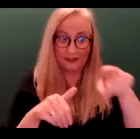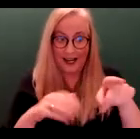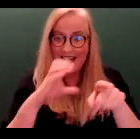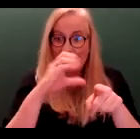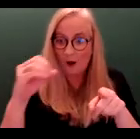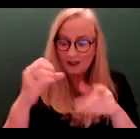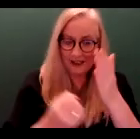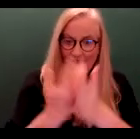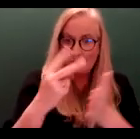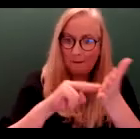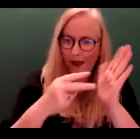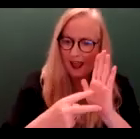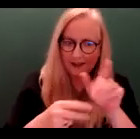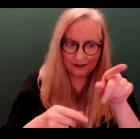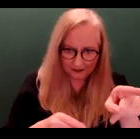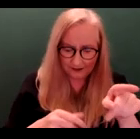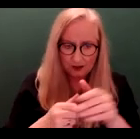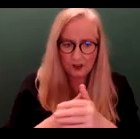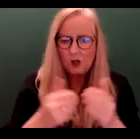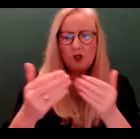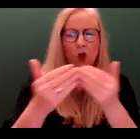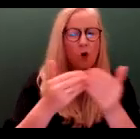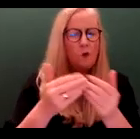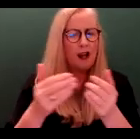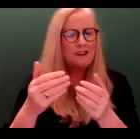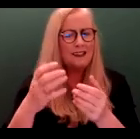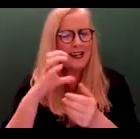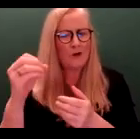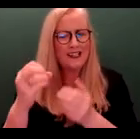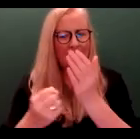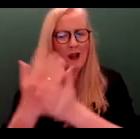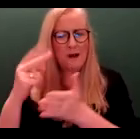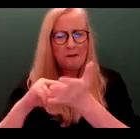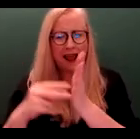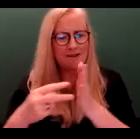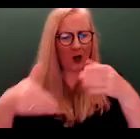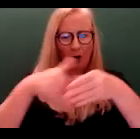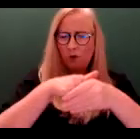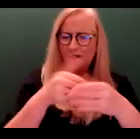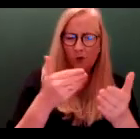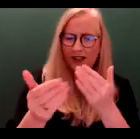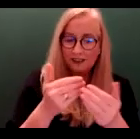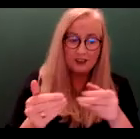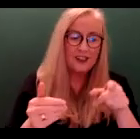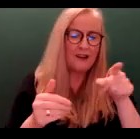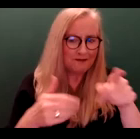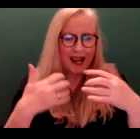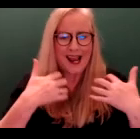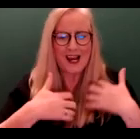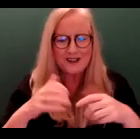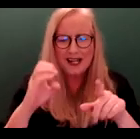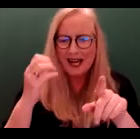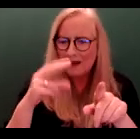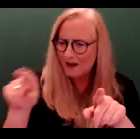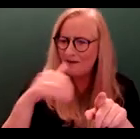development plan. What does the county development plan contain? Well, it's actually interesting Eamonn because it